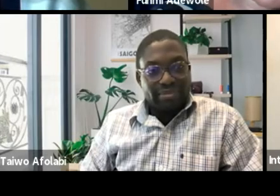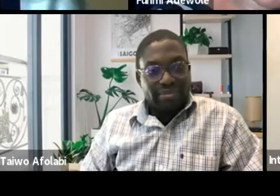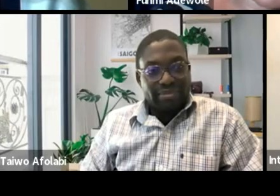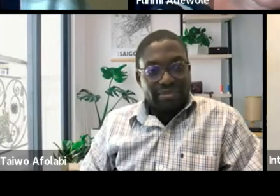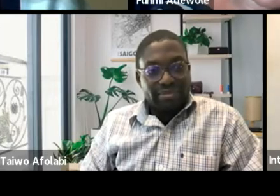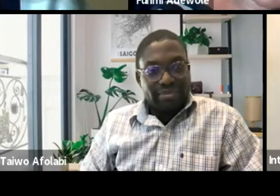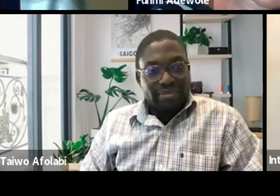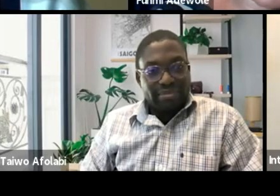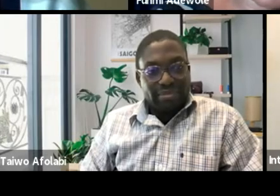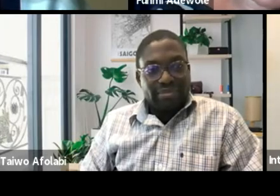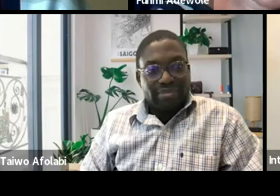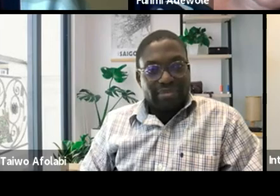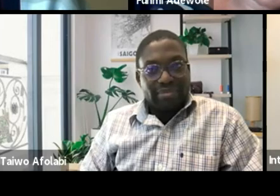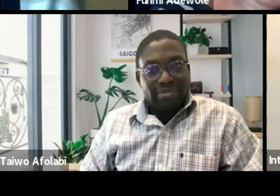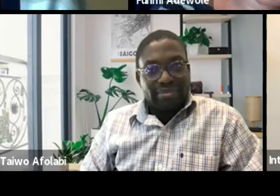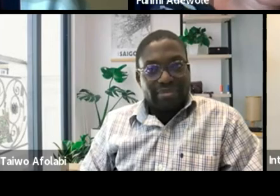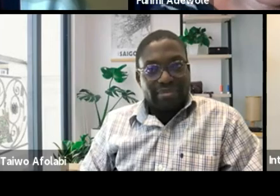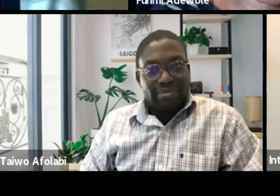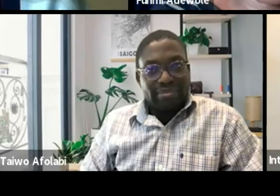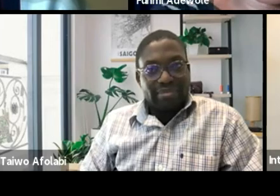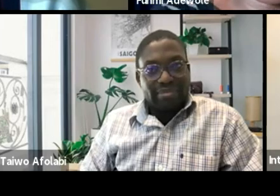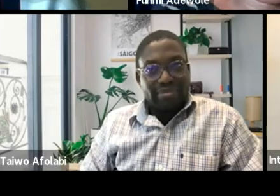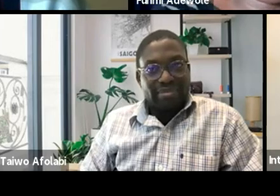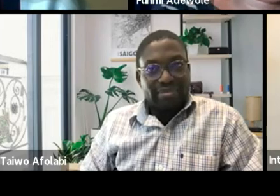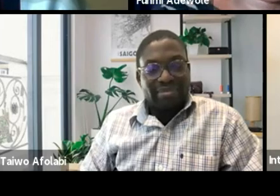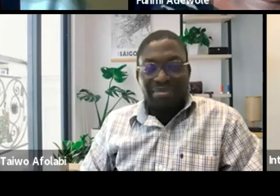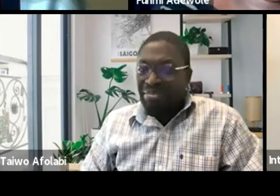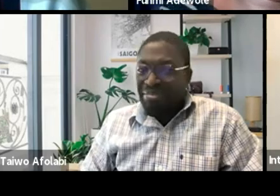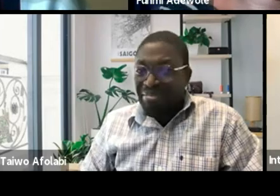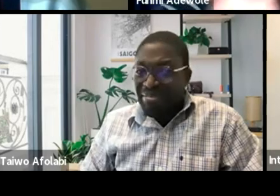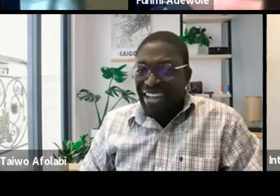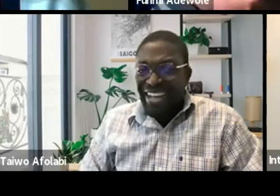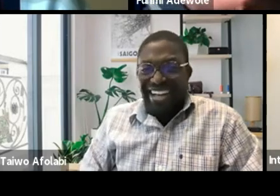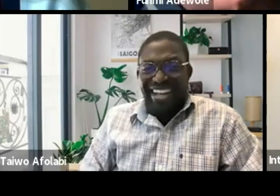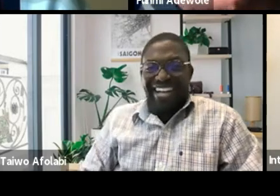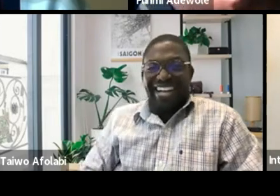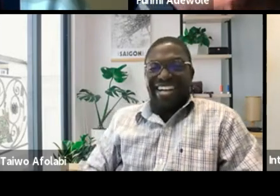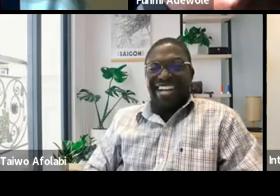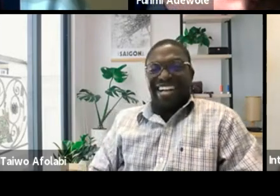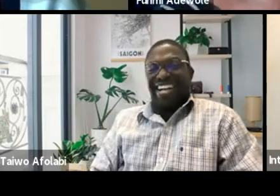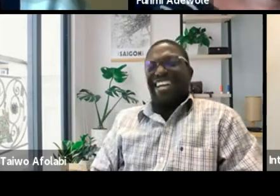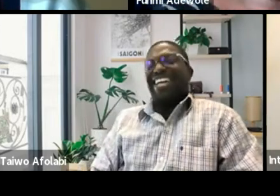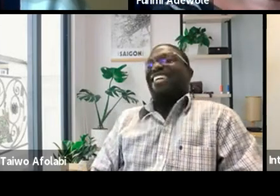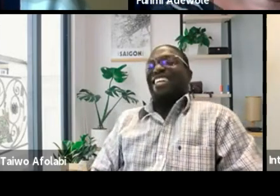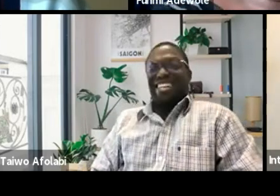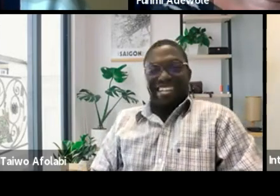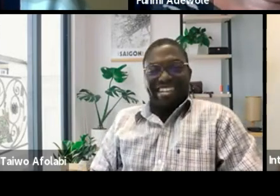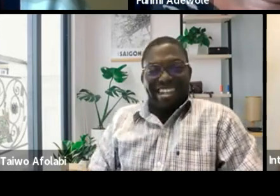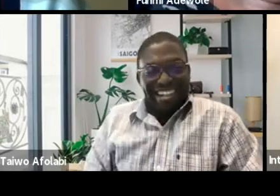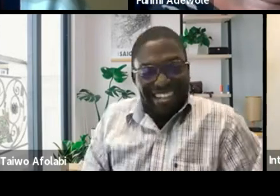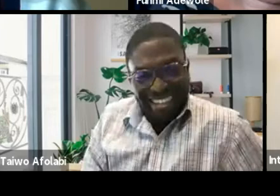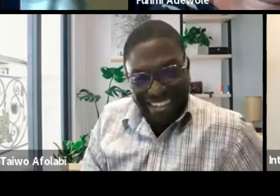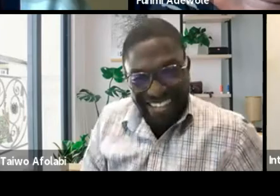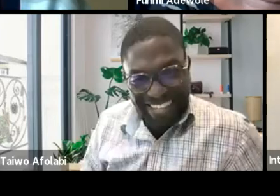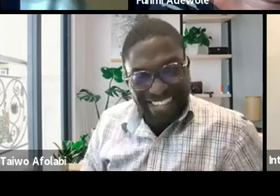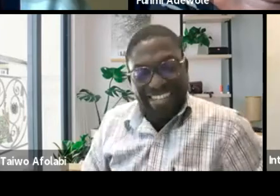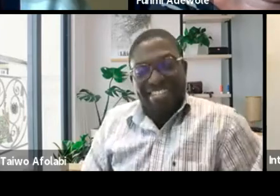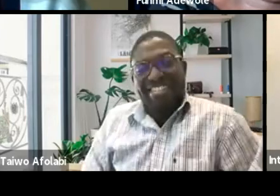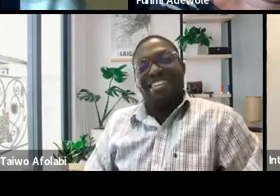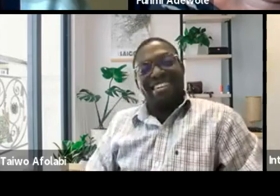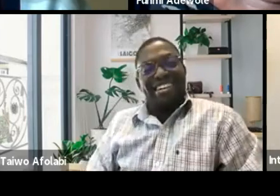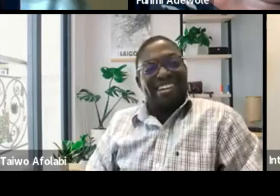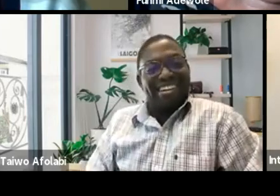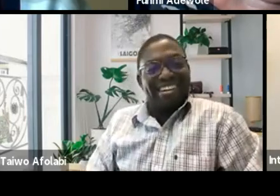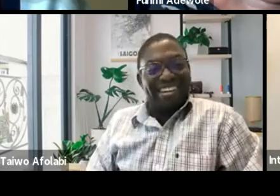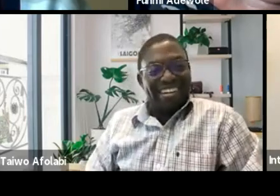Baden, the only university in Nigeria, Baden. And I'm